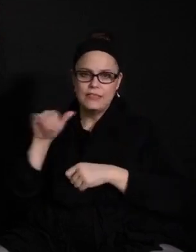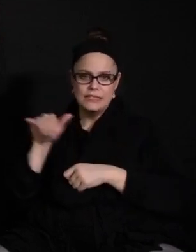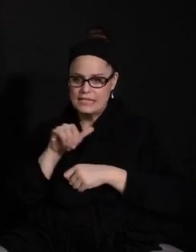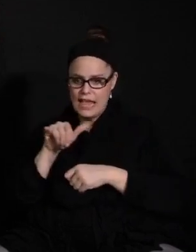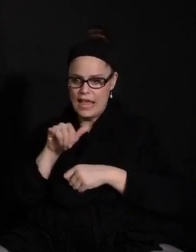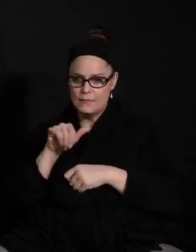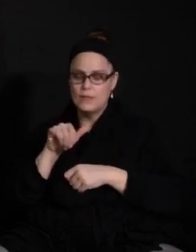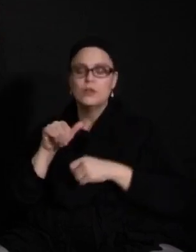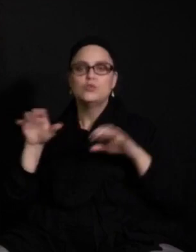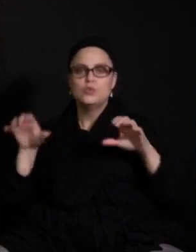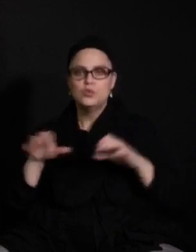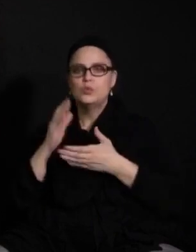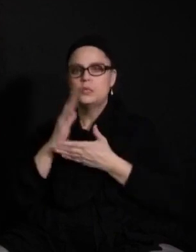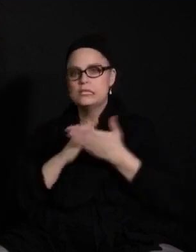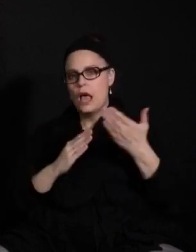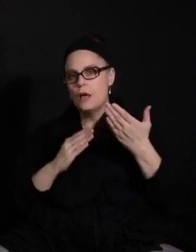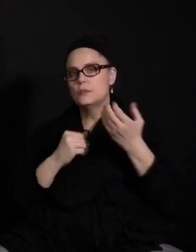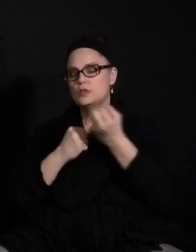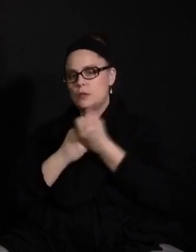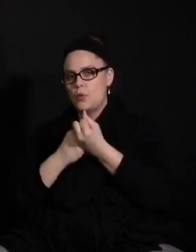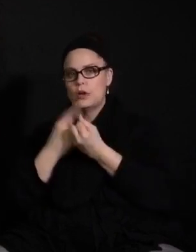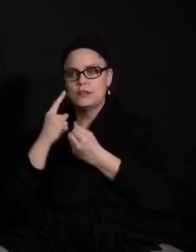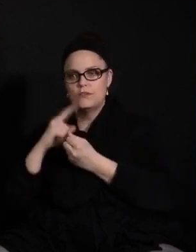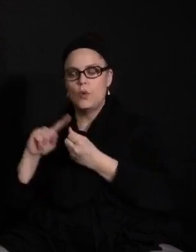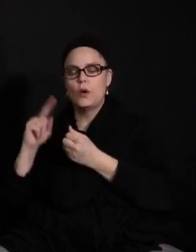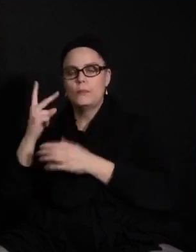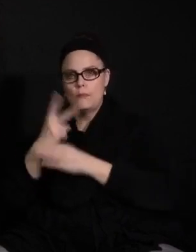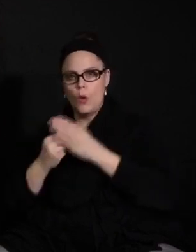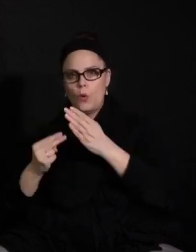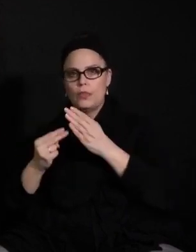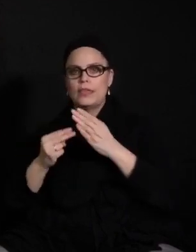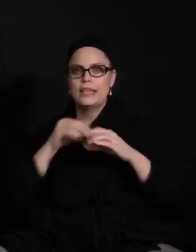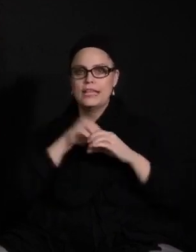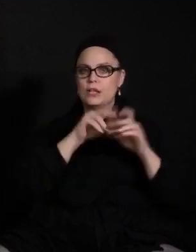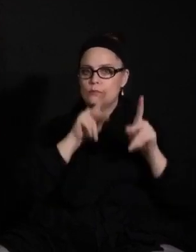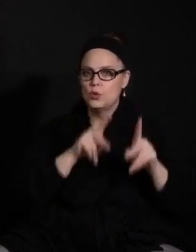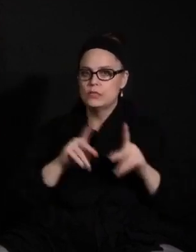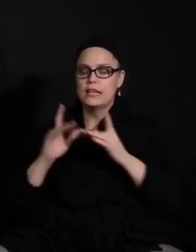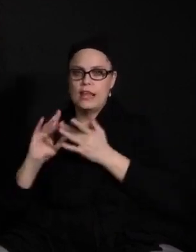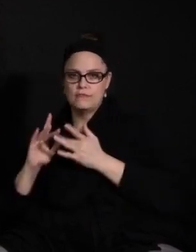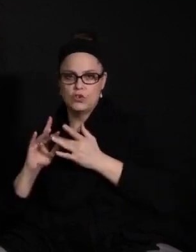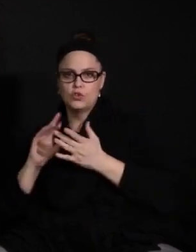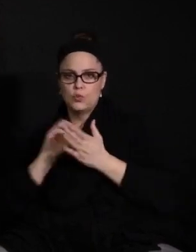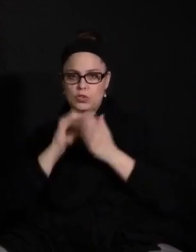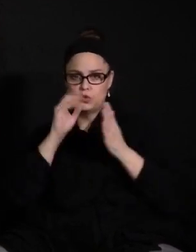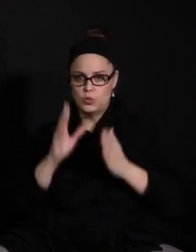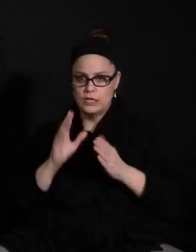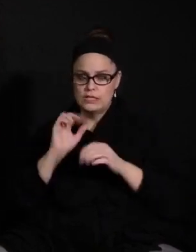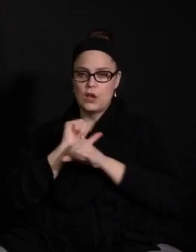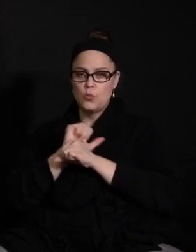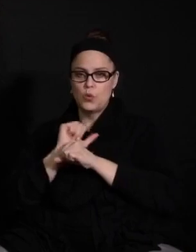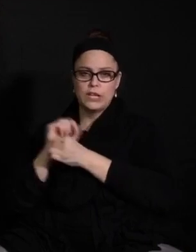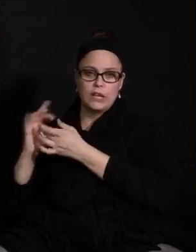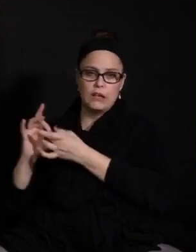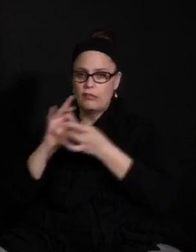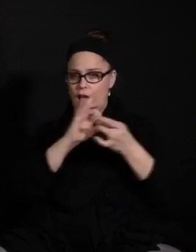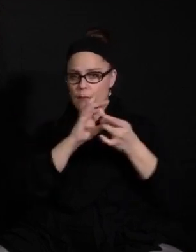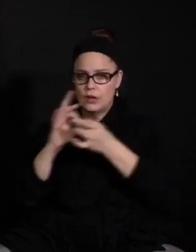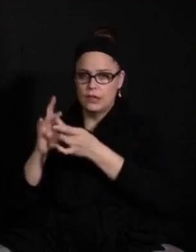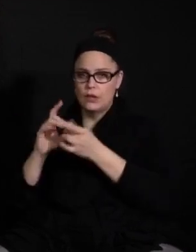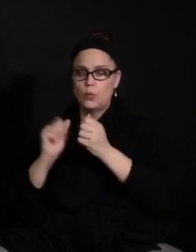have time to do some supports for virtual students and for in person students and working collaboratively with your